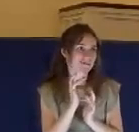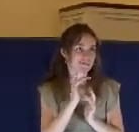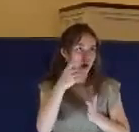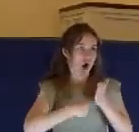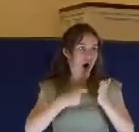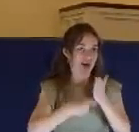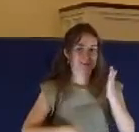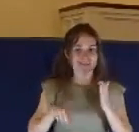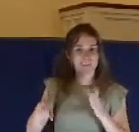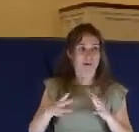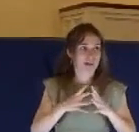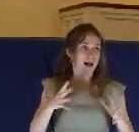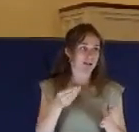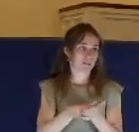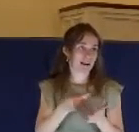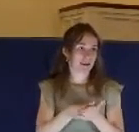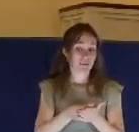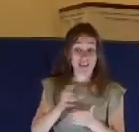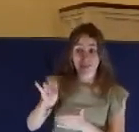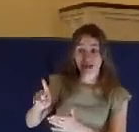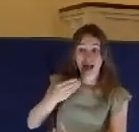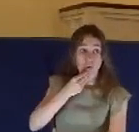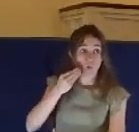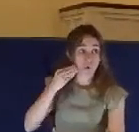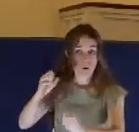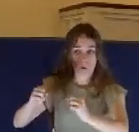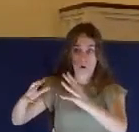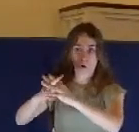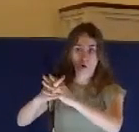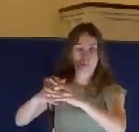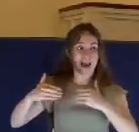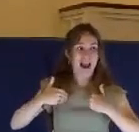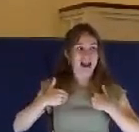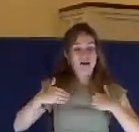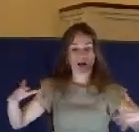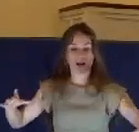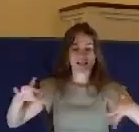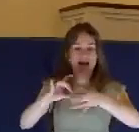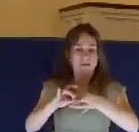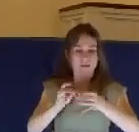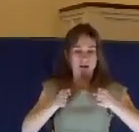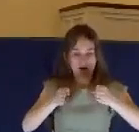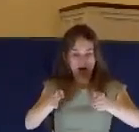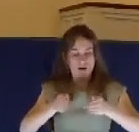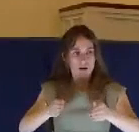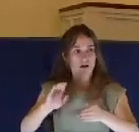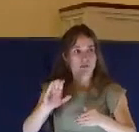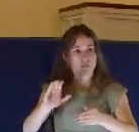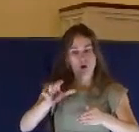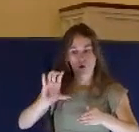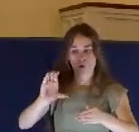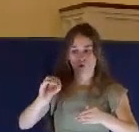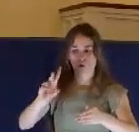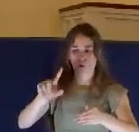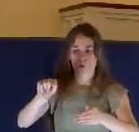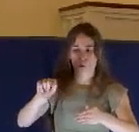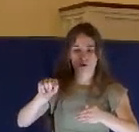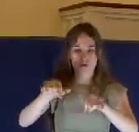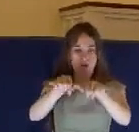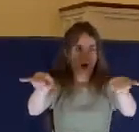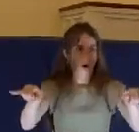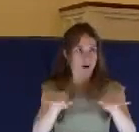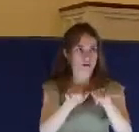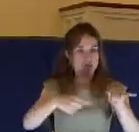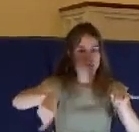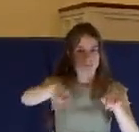and the home of Caiaphas was connected with a courtyard in between. And so really it was one big complex. They take him to Annas, and